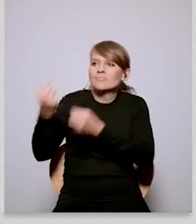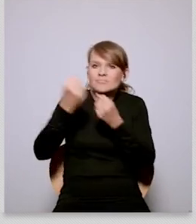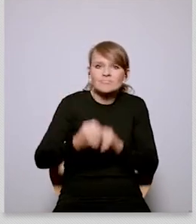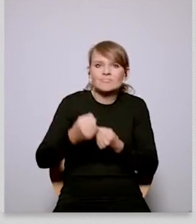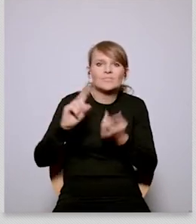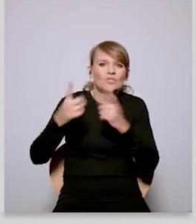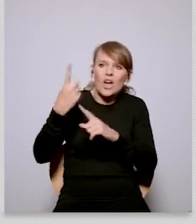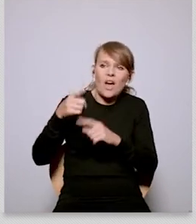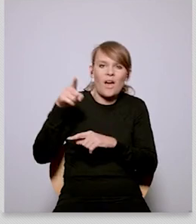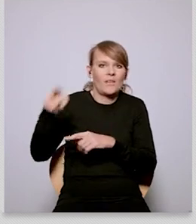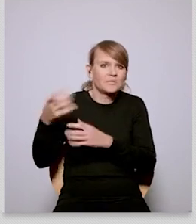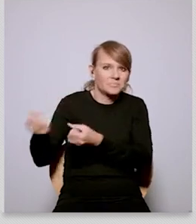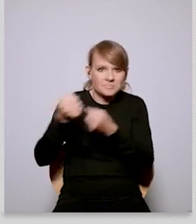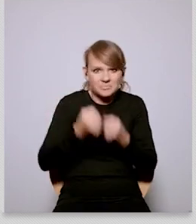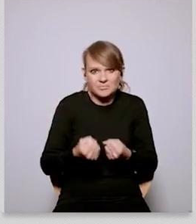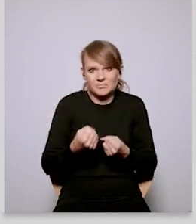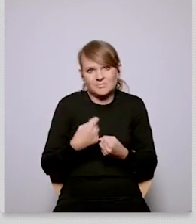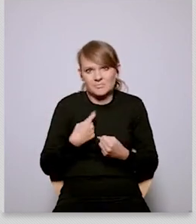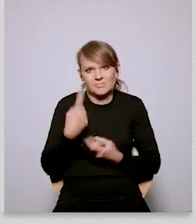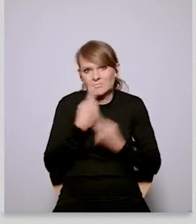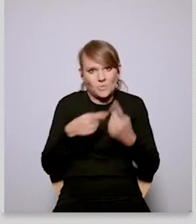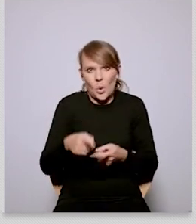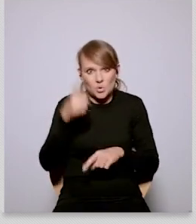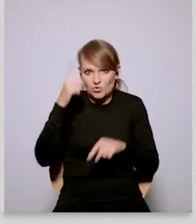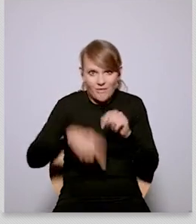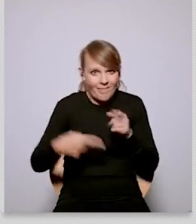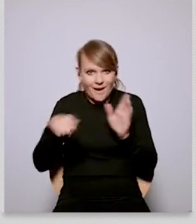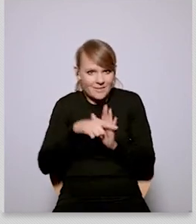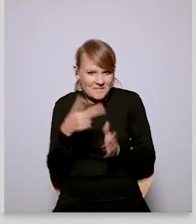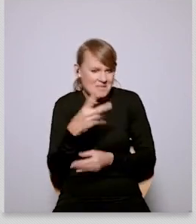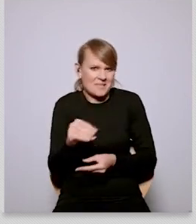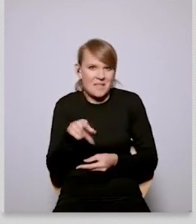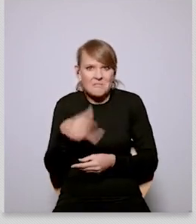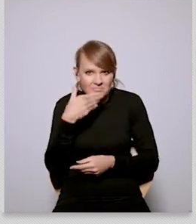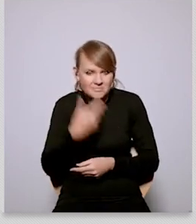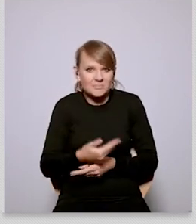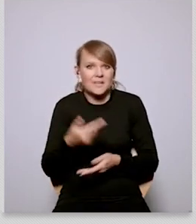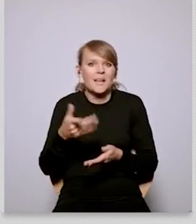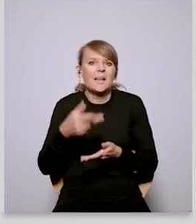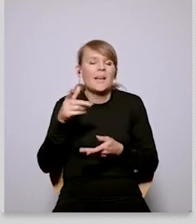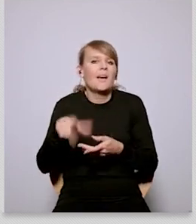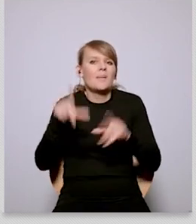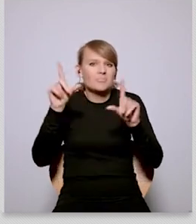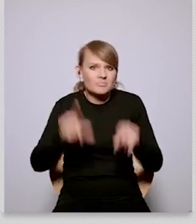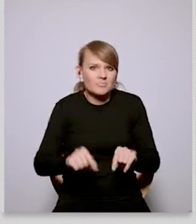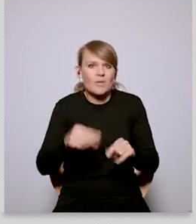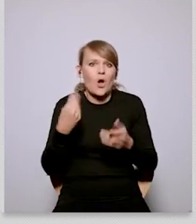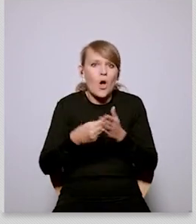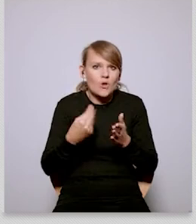in the old sense the possibility of importing energy from other